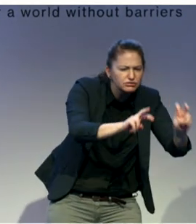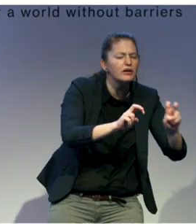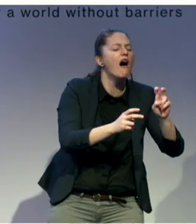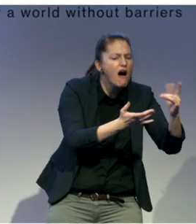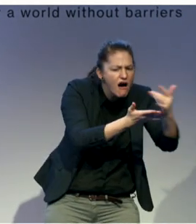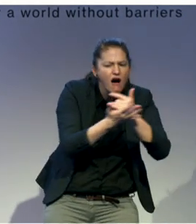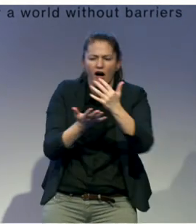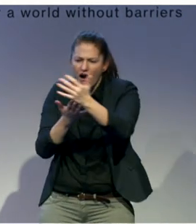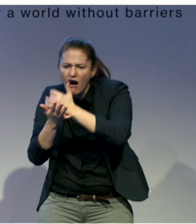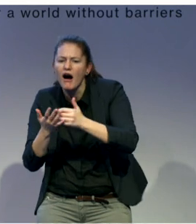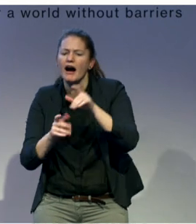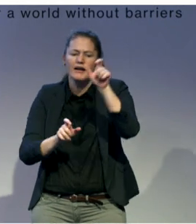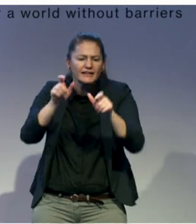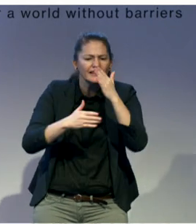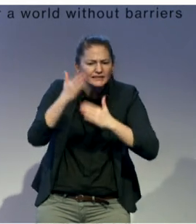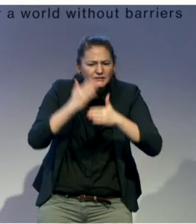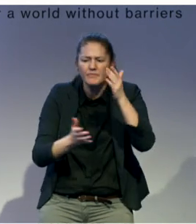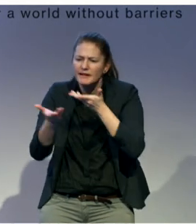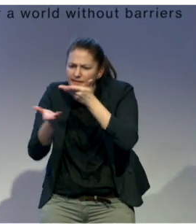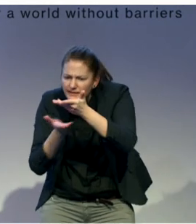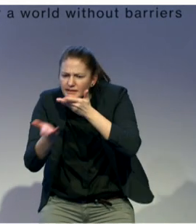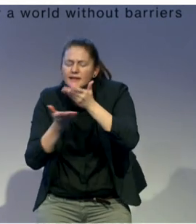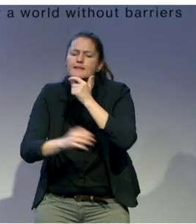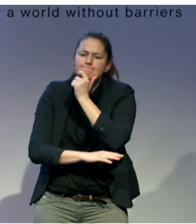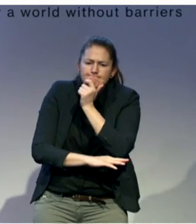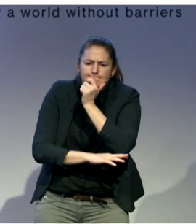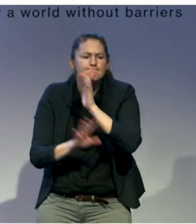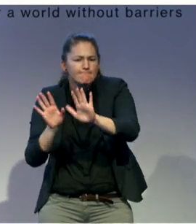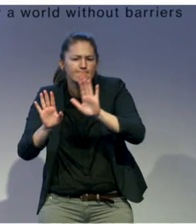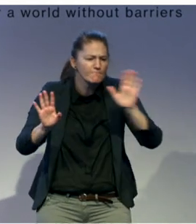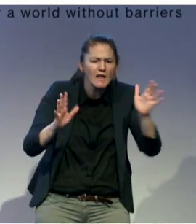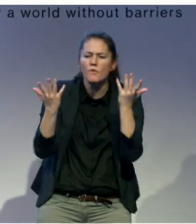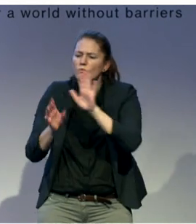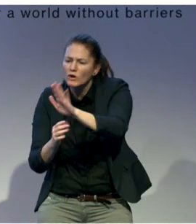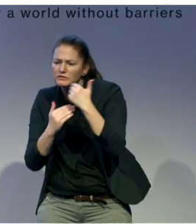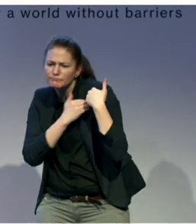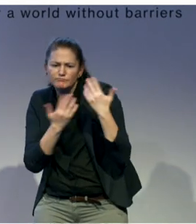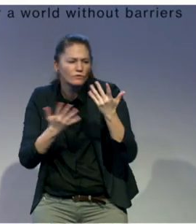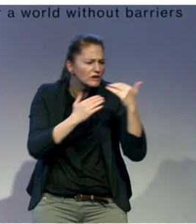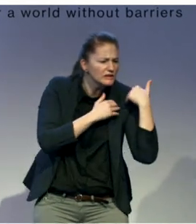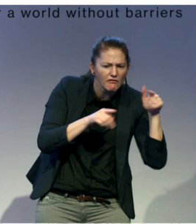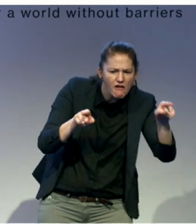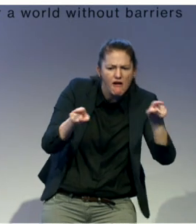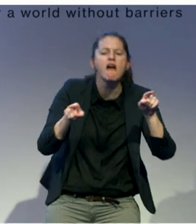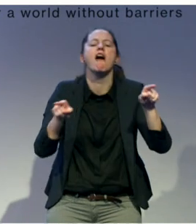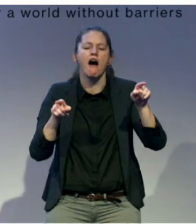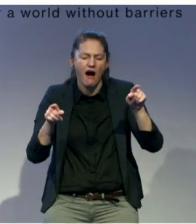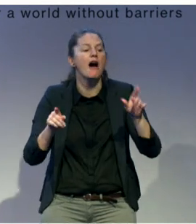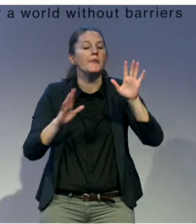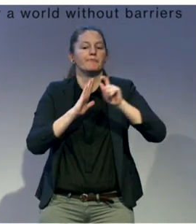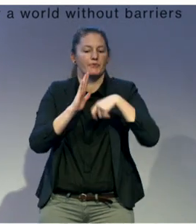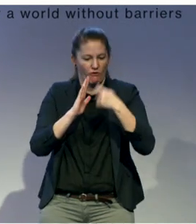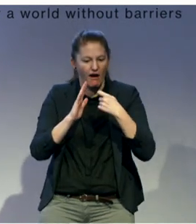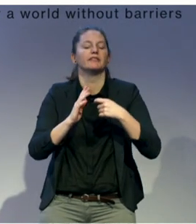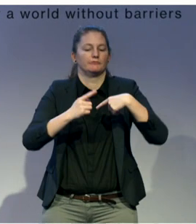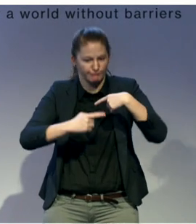disabilities and decision-makers. We also conducted a household survey that entailed interviewing over nearly